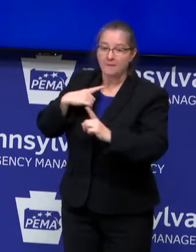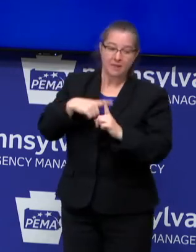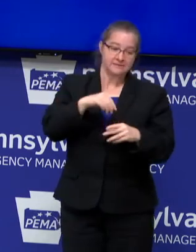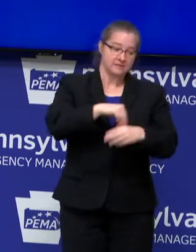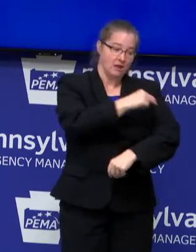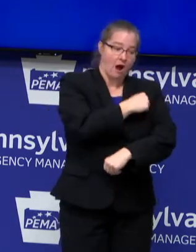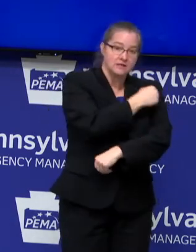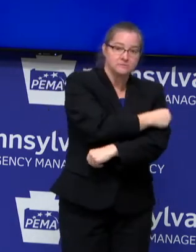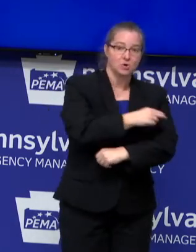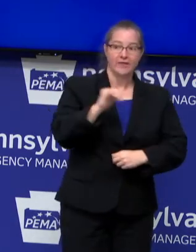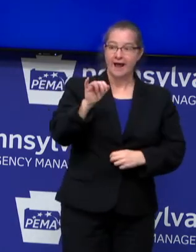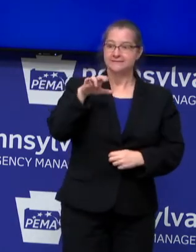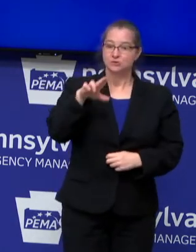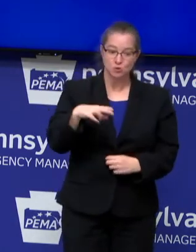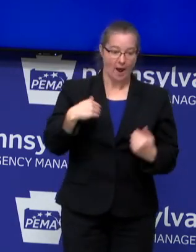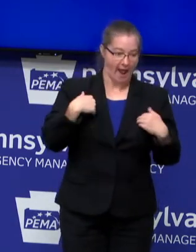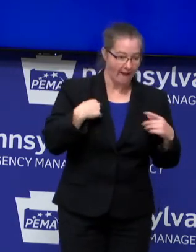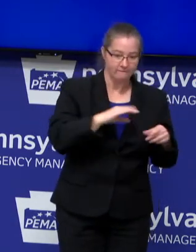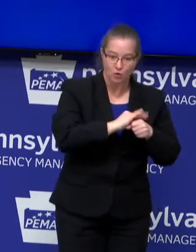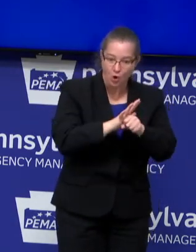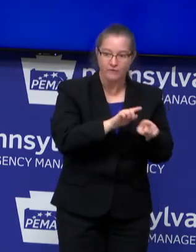positive is significant.